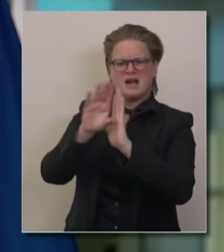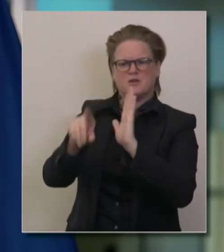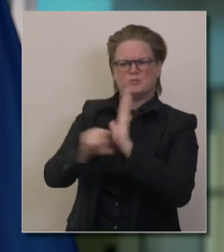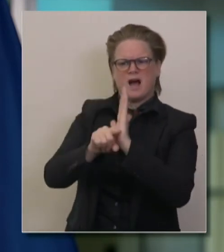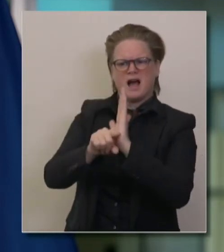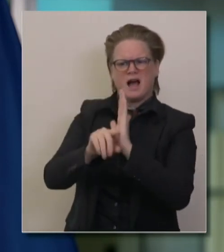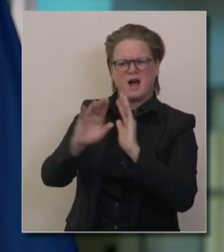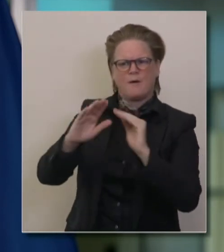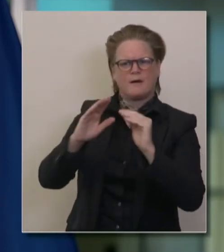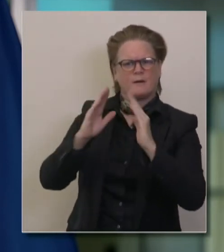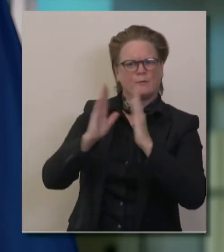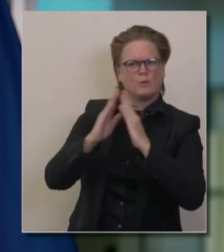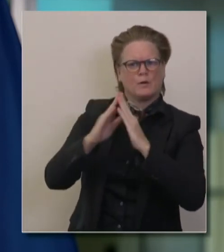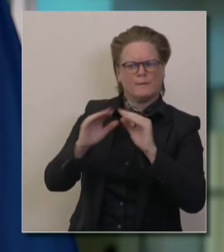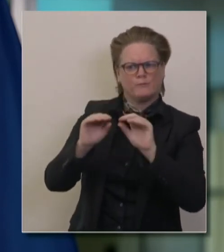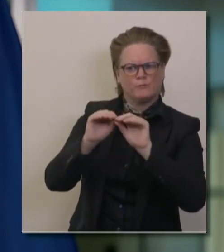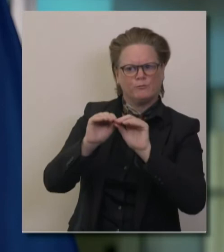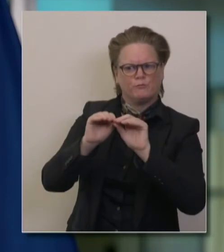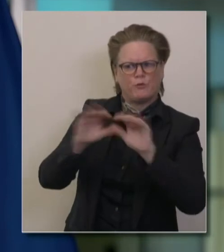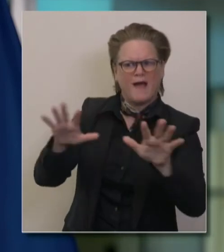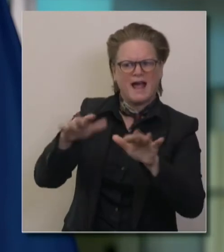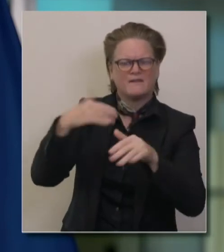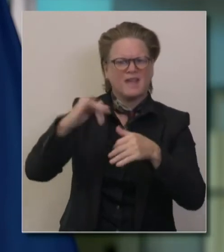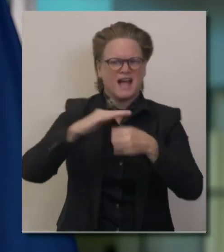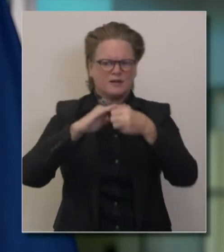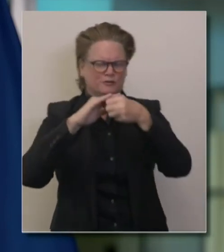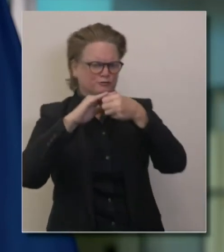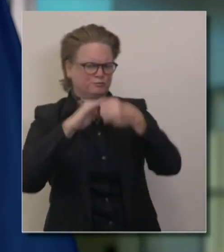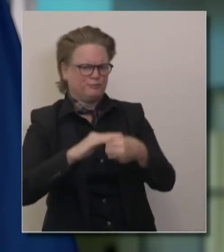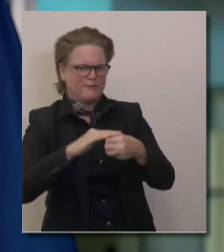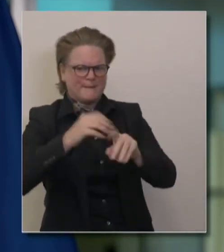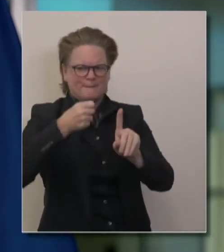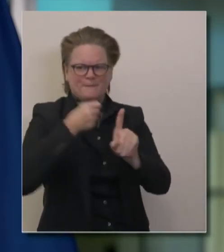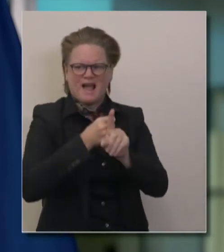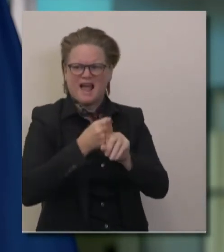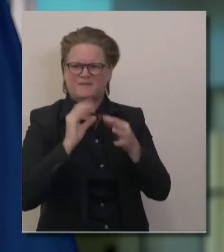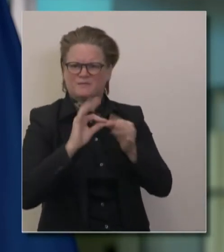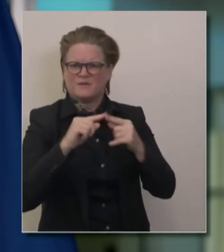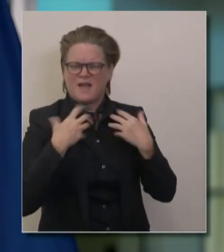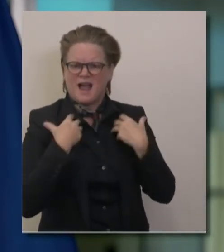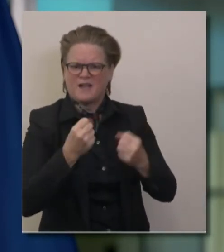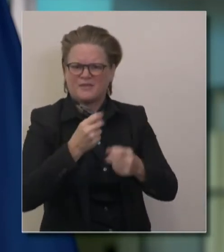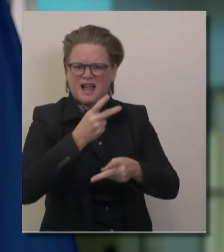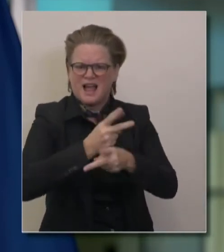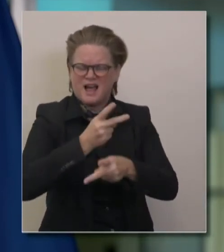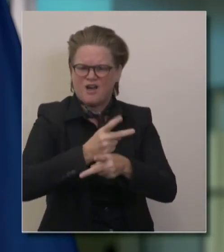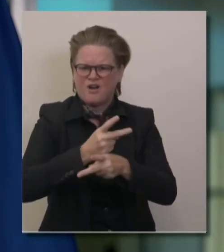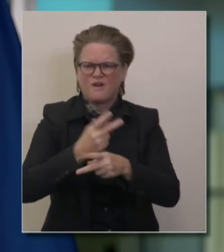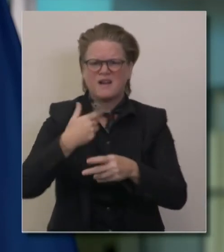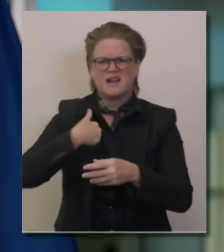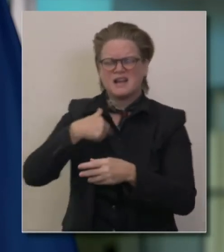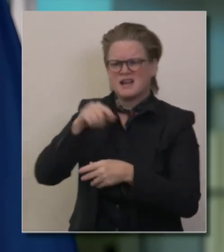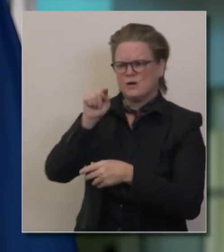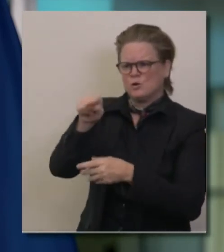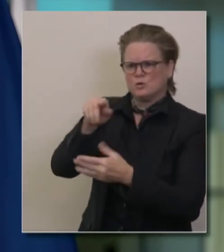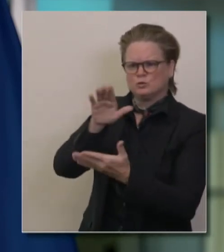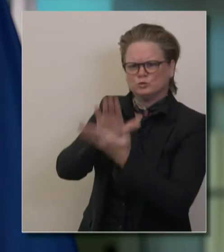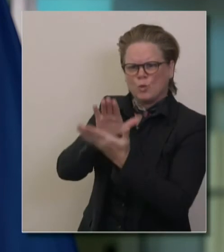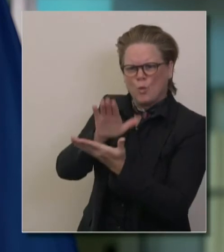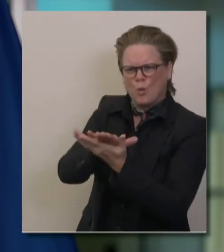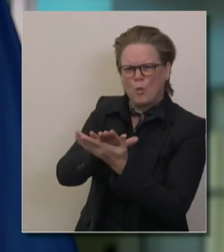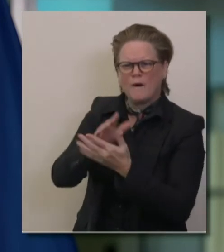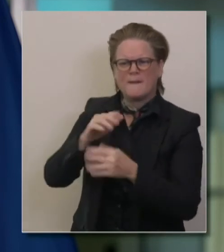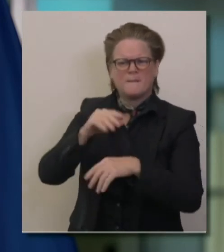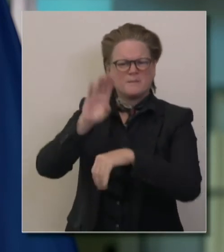healthcare delivery system, school system, and our entire economy. And those stresses are real, and they're